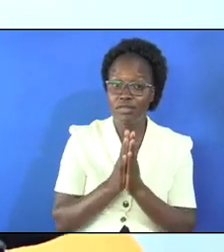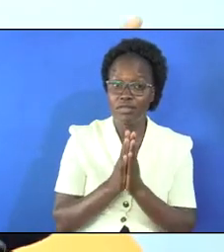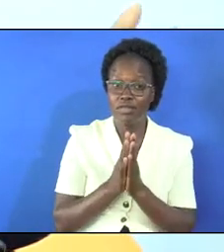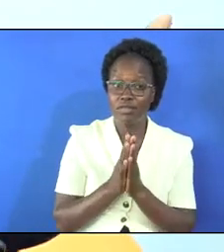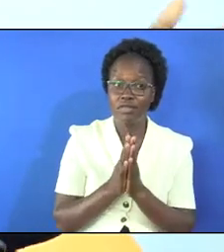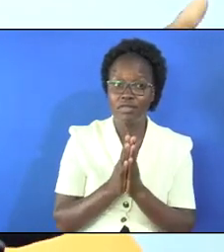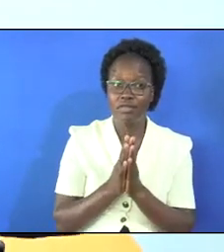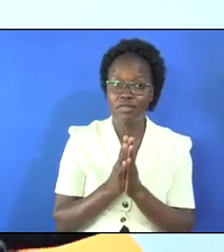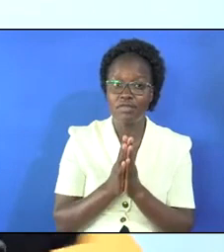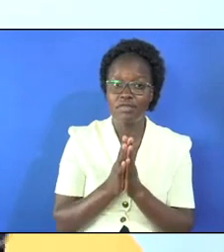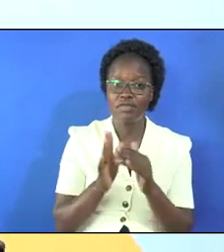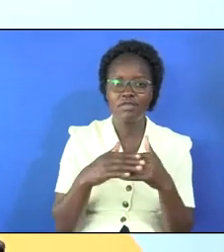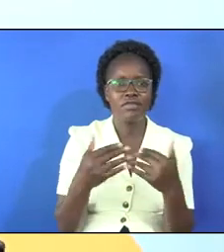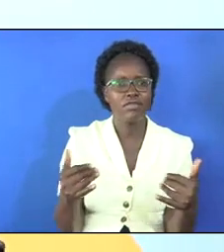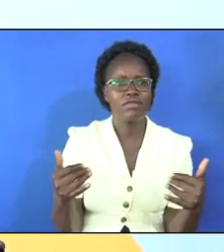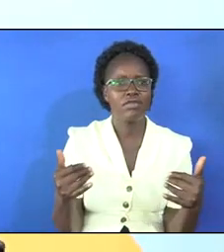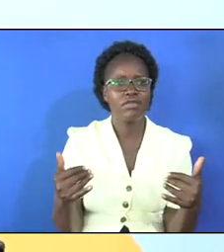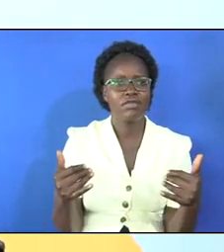online